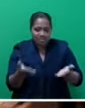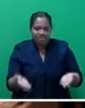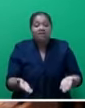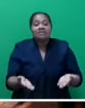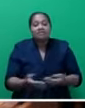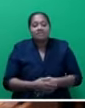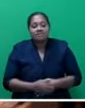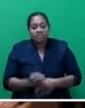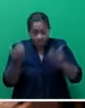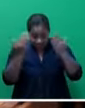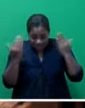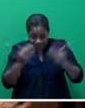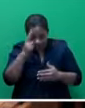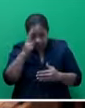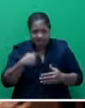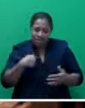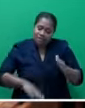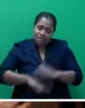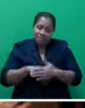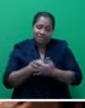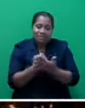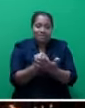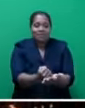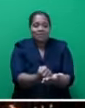Speaker Sir, I fully support the motion before the House. Hello luck.